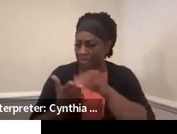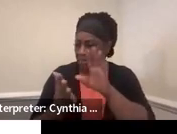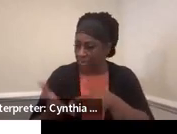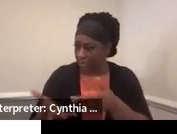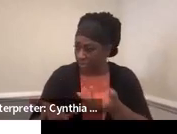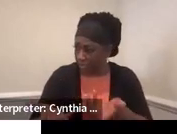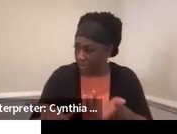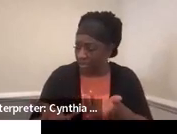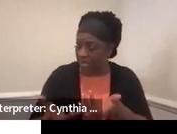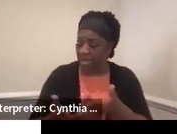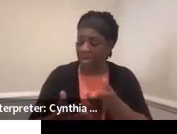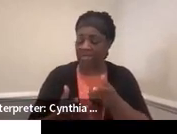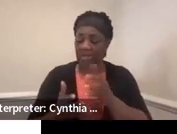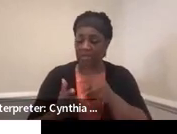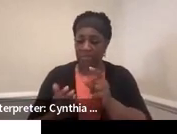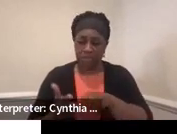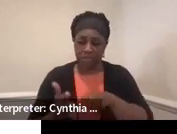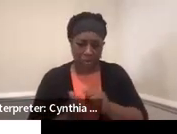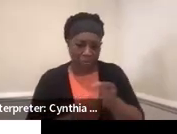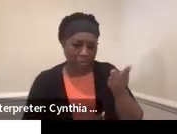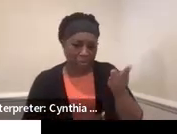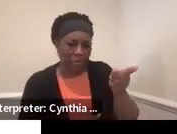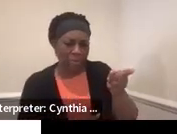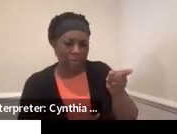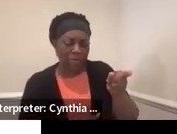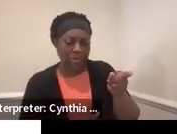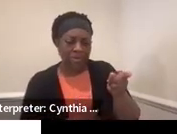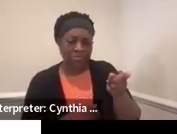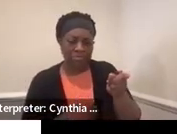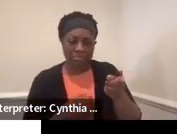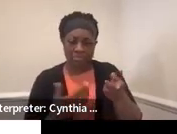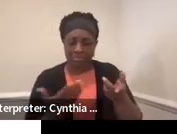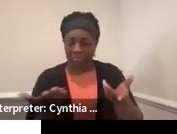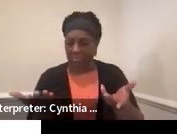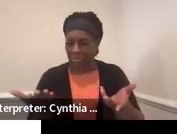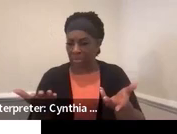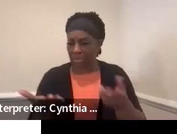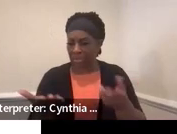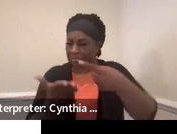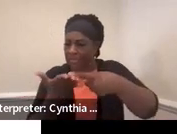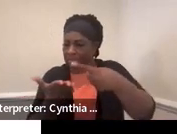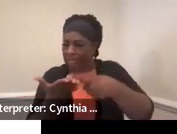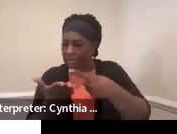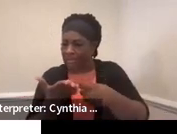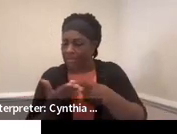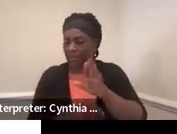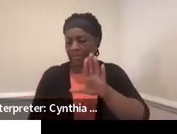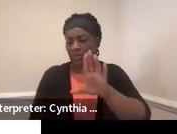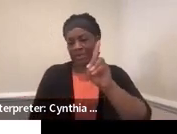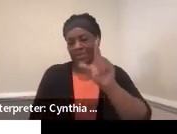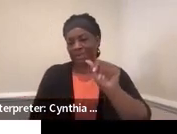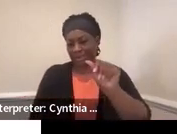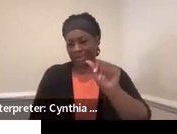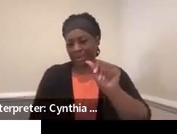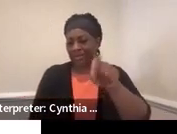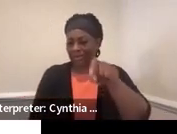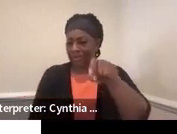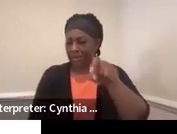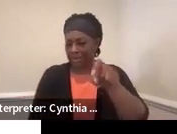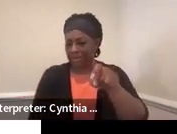also have the student check in with you as far as discussing their disabilities and needs.